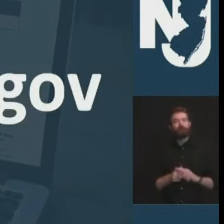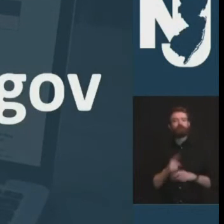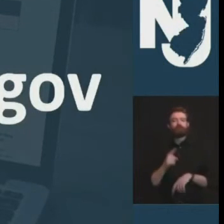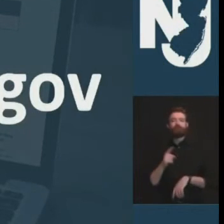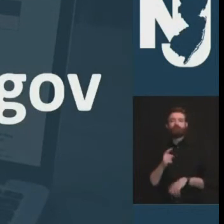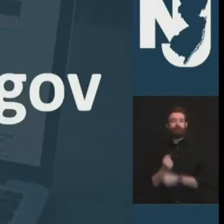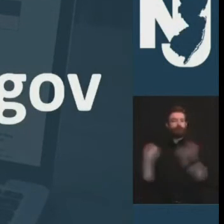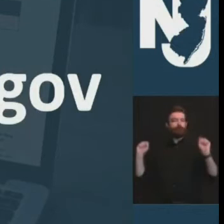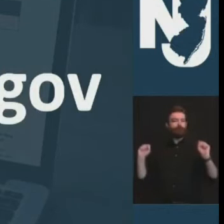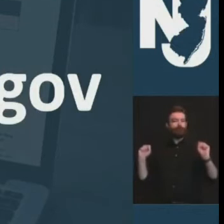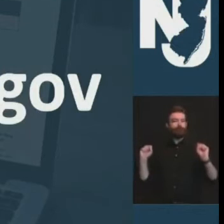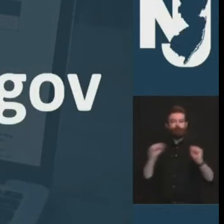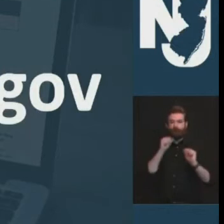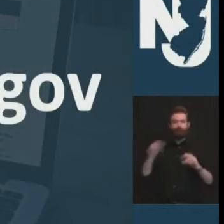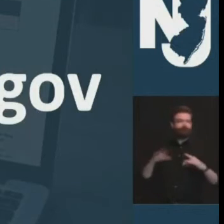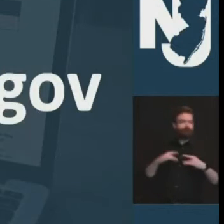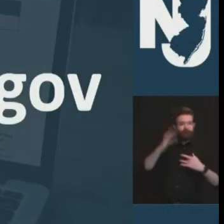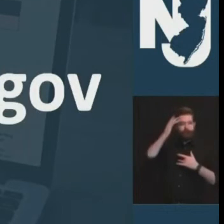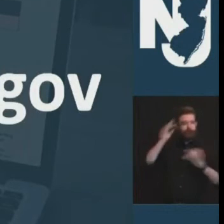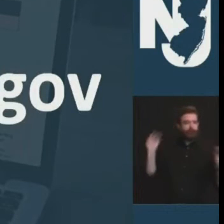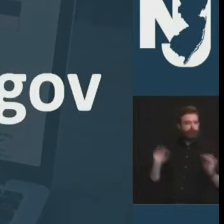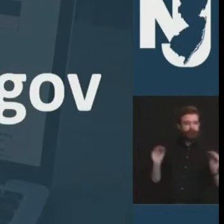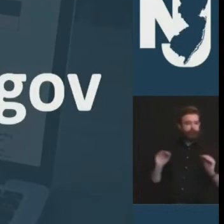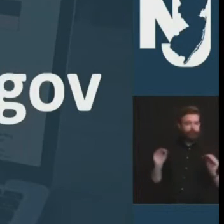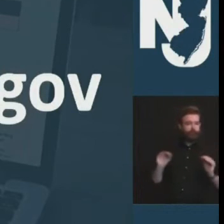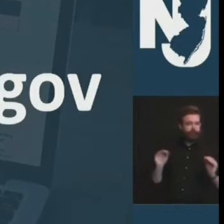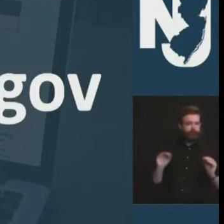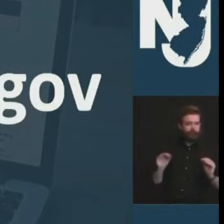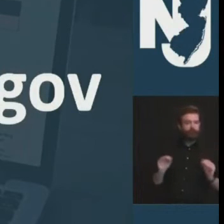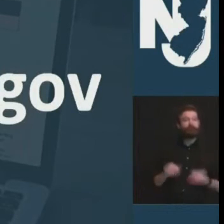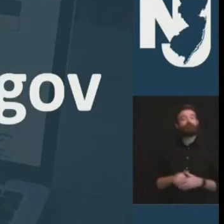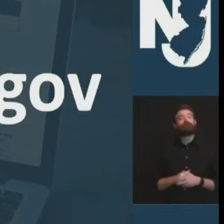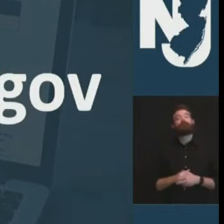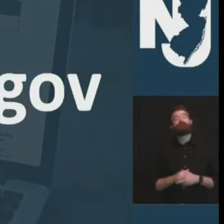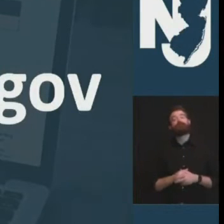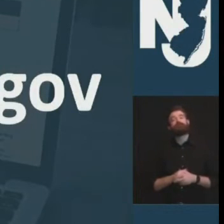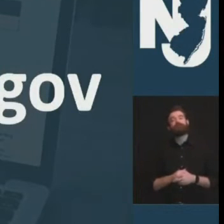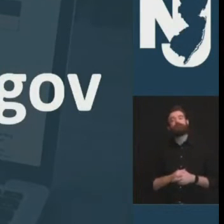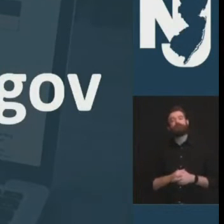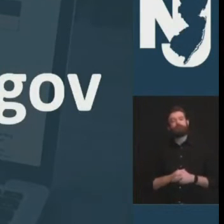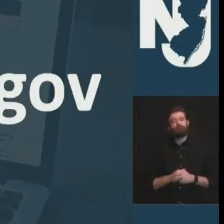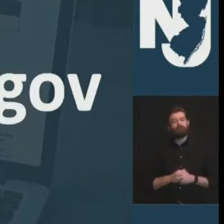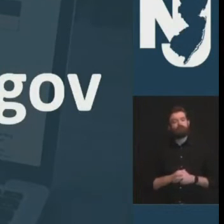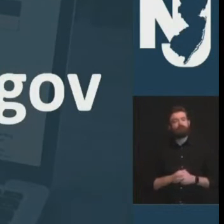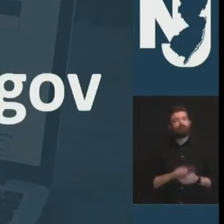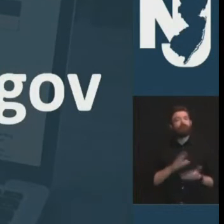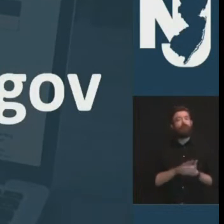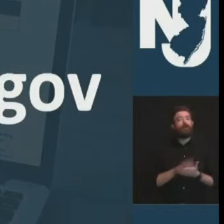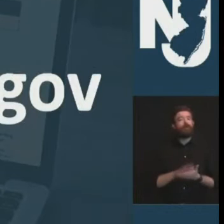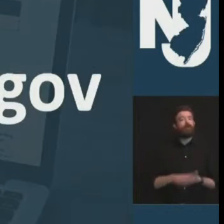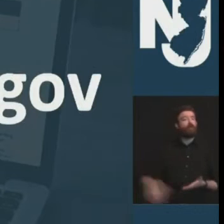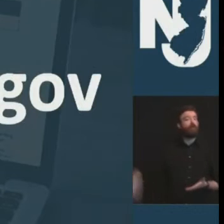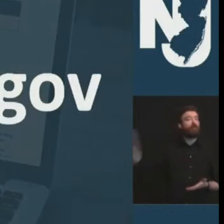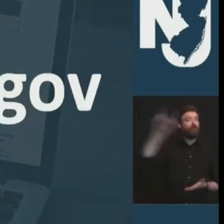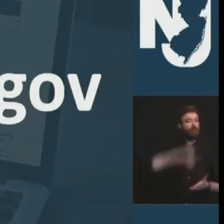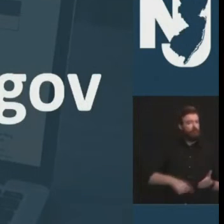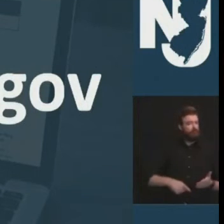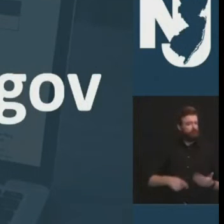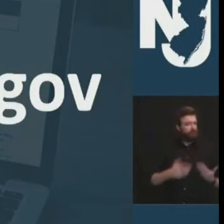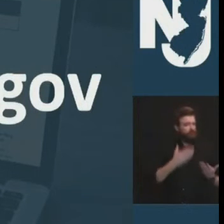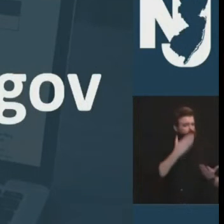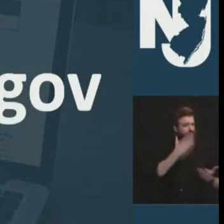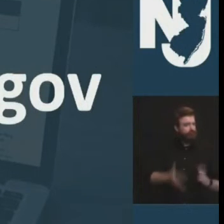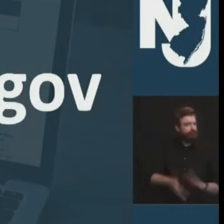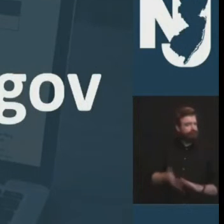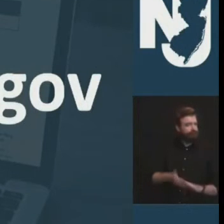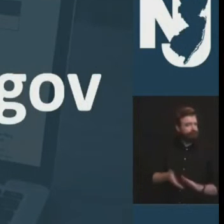but i can't say enough good things about how well set up and well functioning and executing our schools have been i was just back and